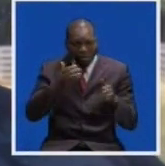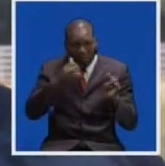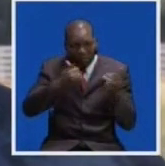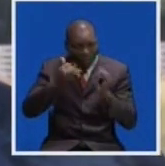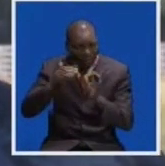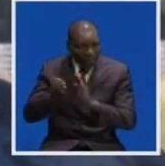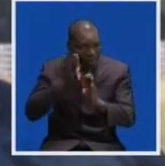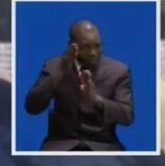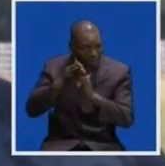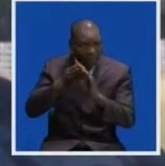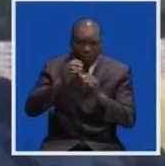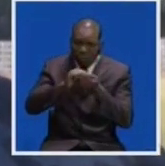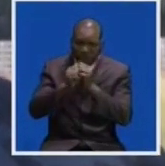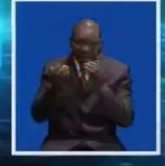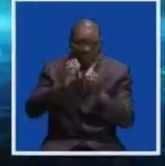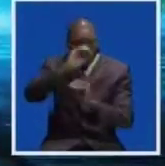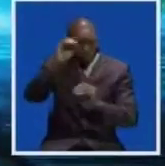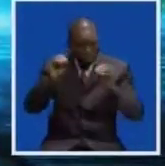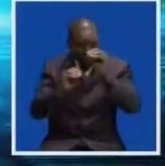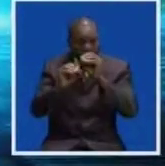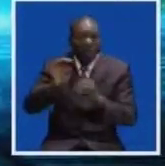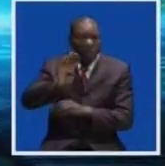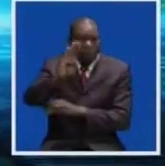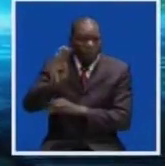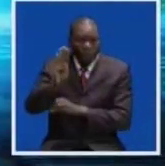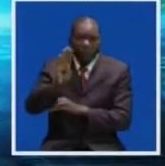to the Botswana squad for the upcoming Chan Qualifiers March.